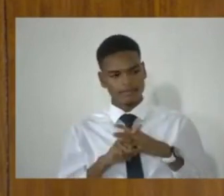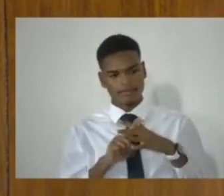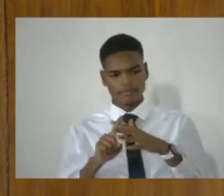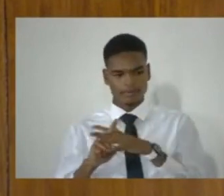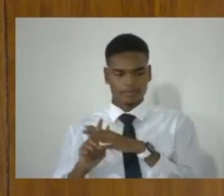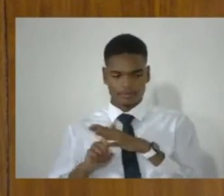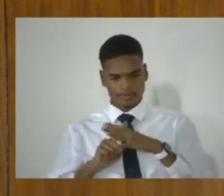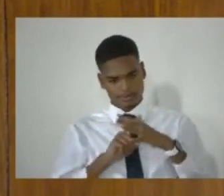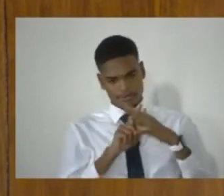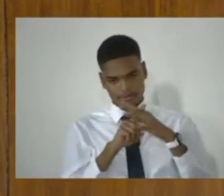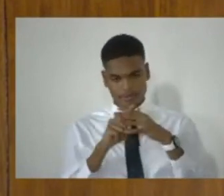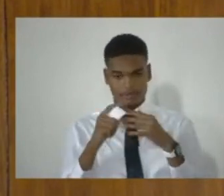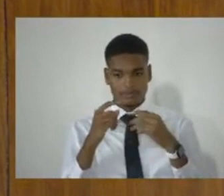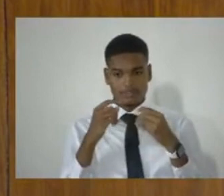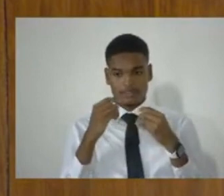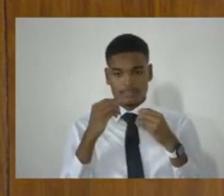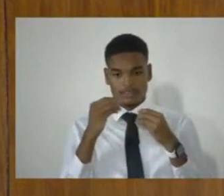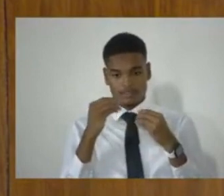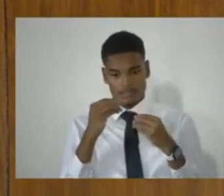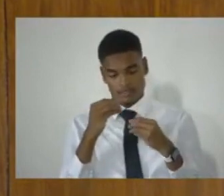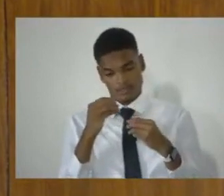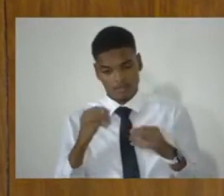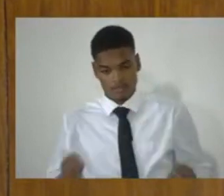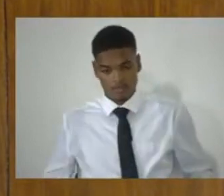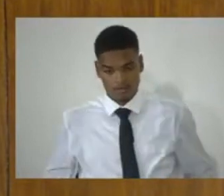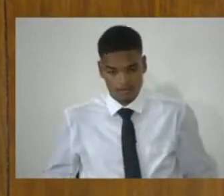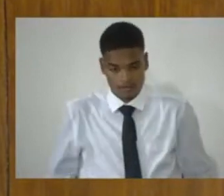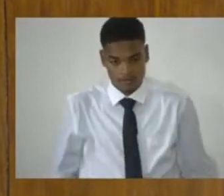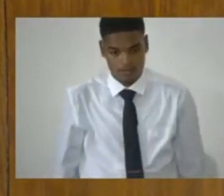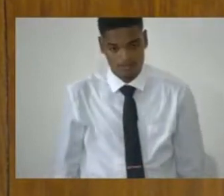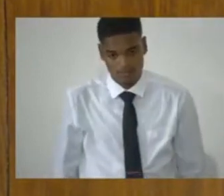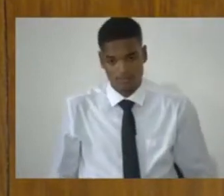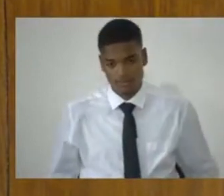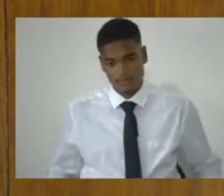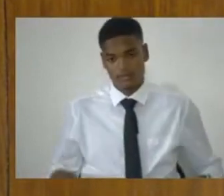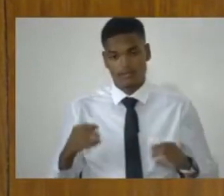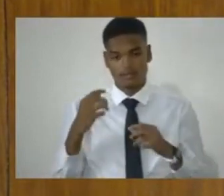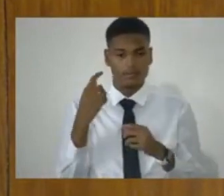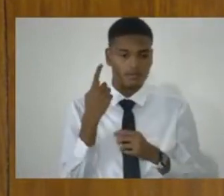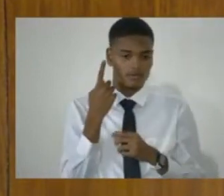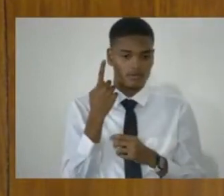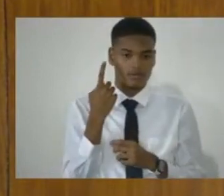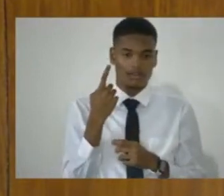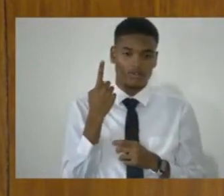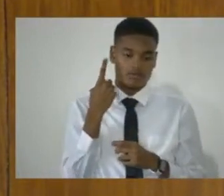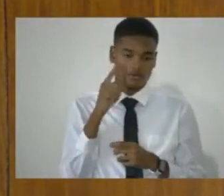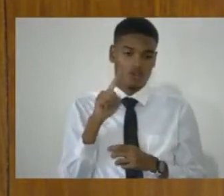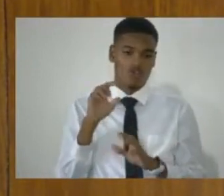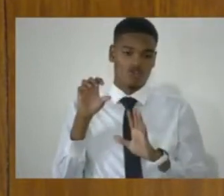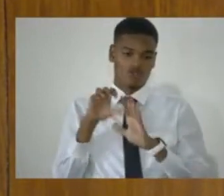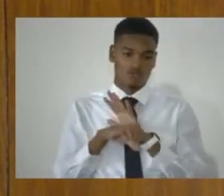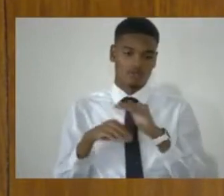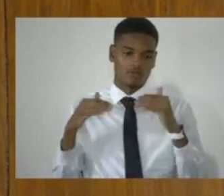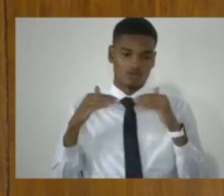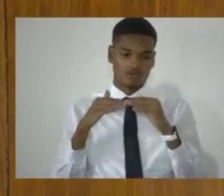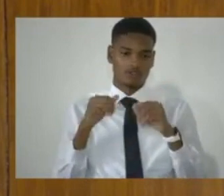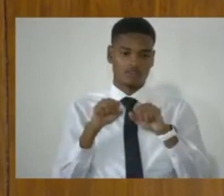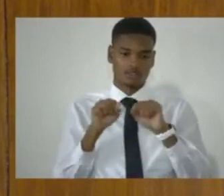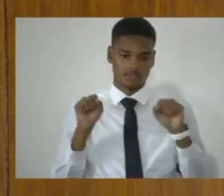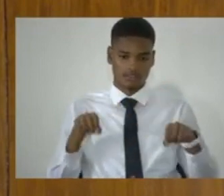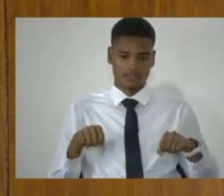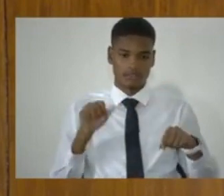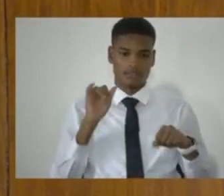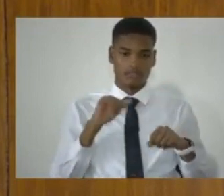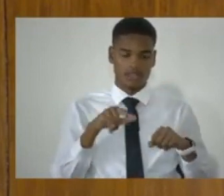The sentencing function, Madam Speaker, in a criminal justice system is a